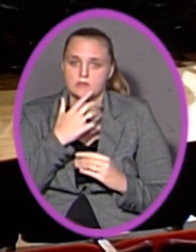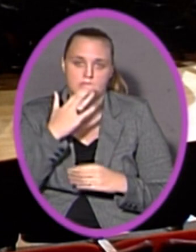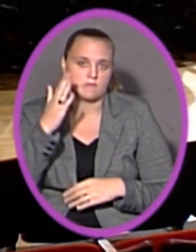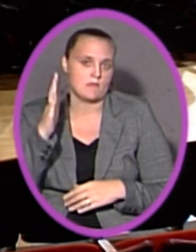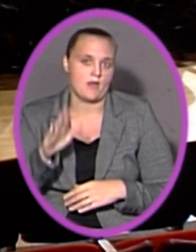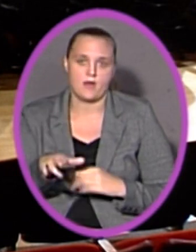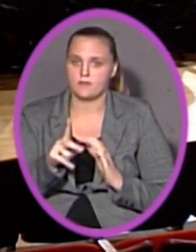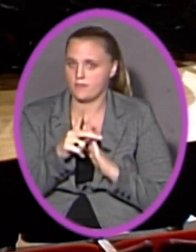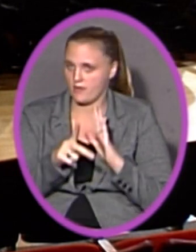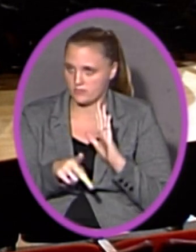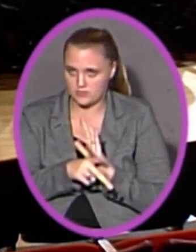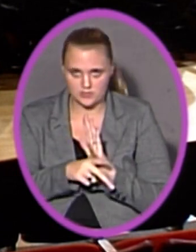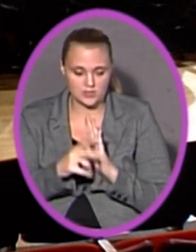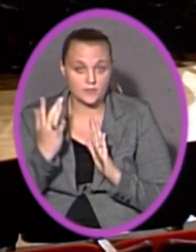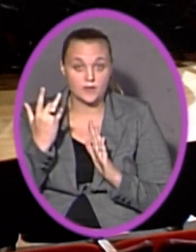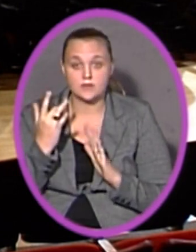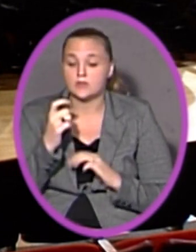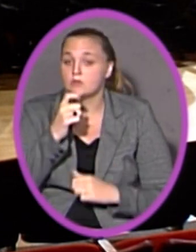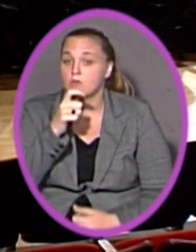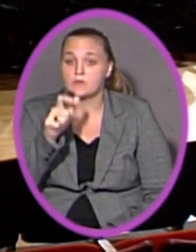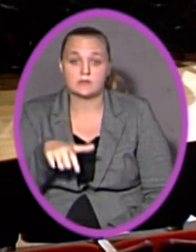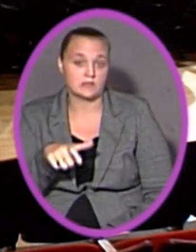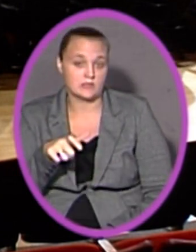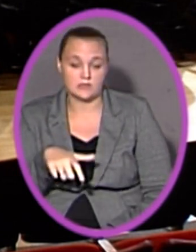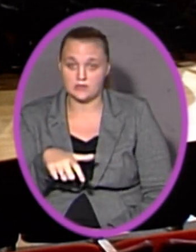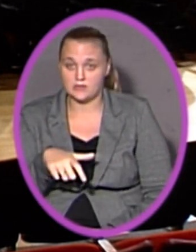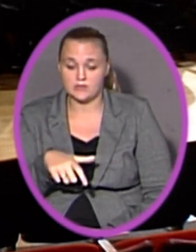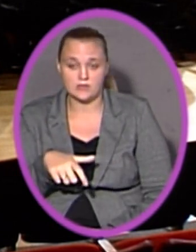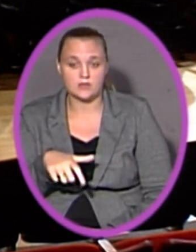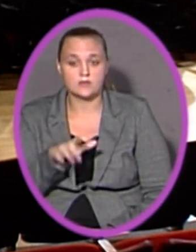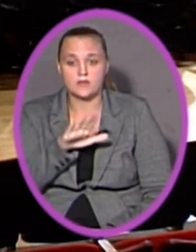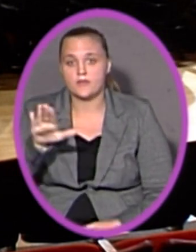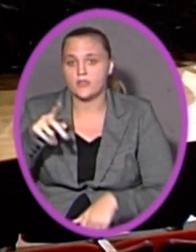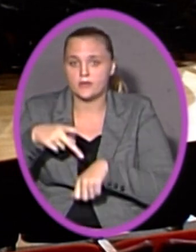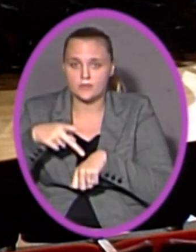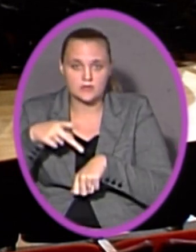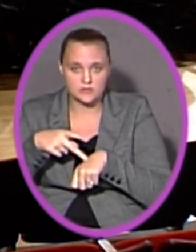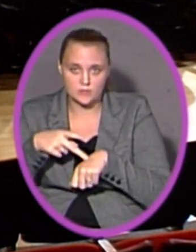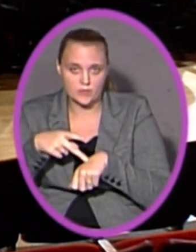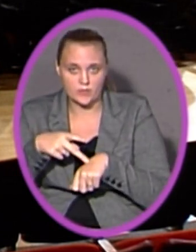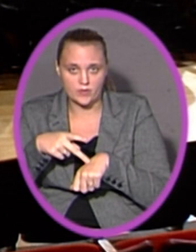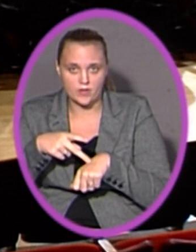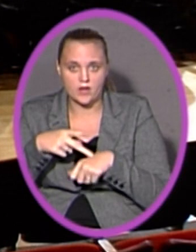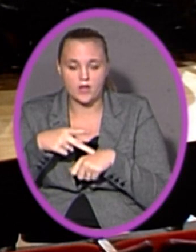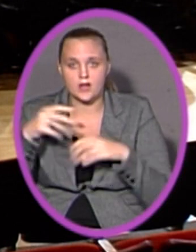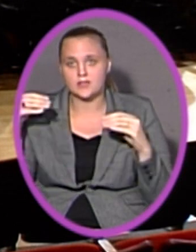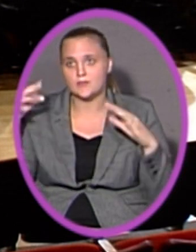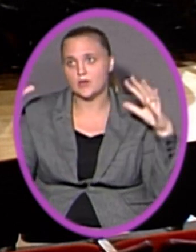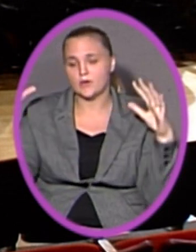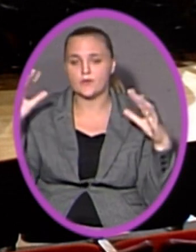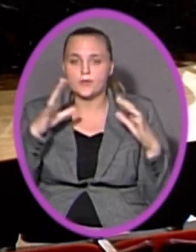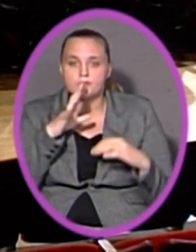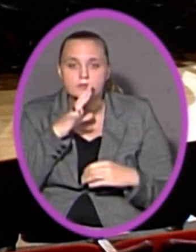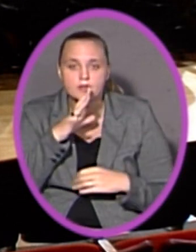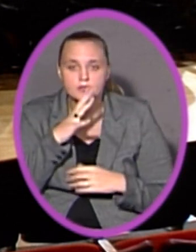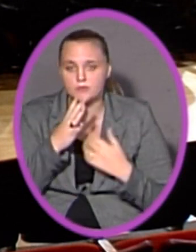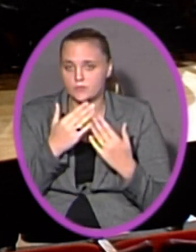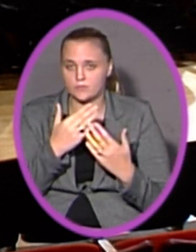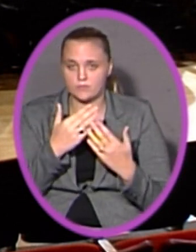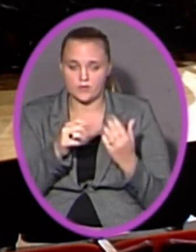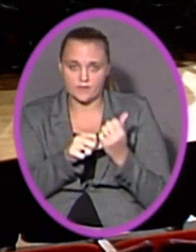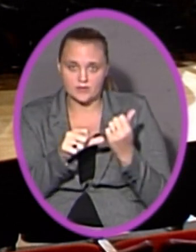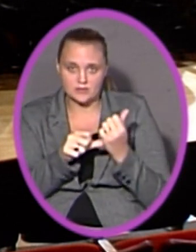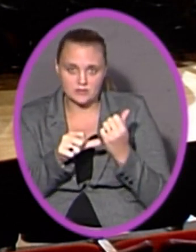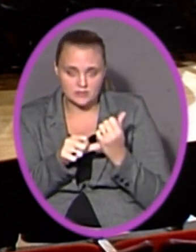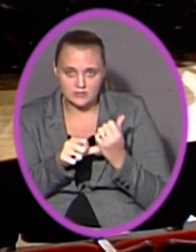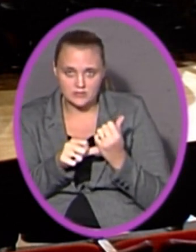policy, because there was no need to have their principal on a speakerphone speaking to one of your assistants